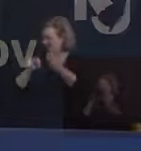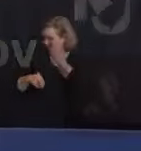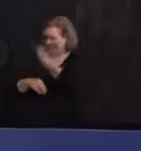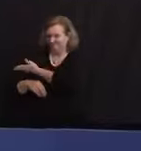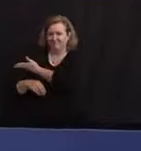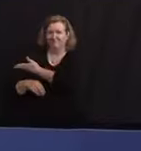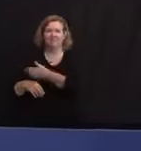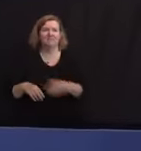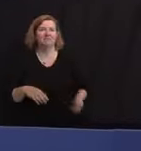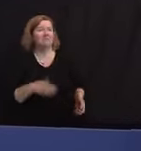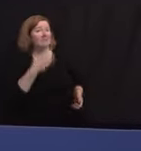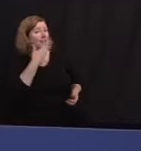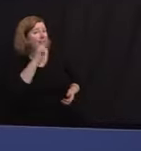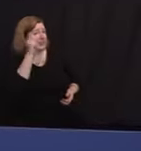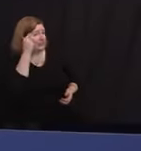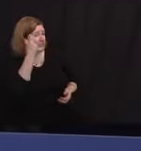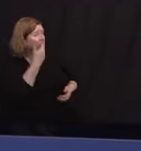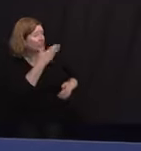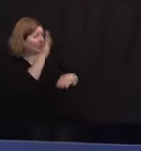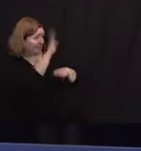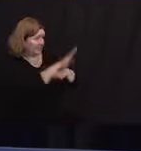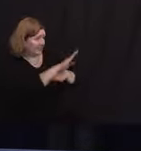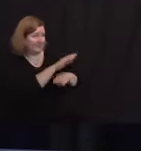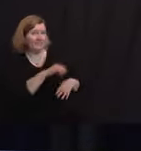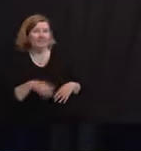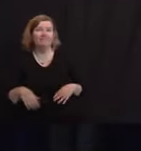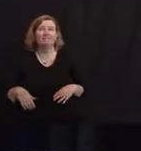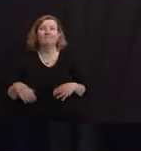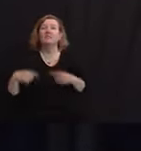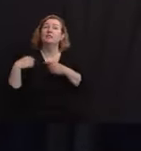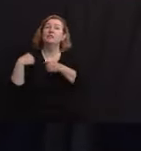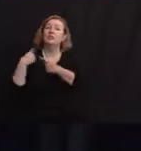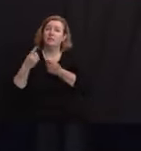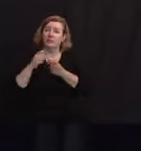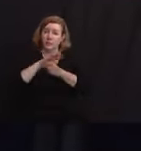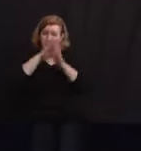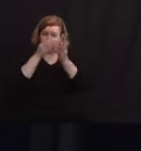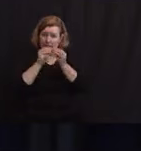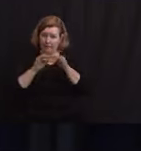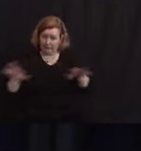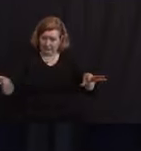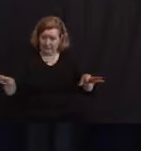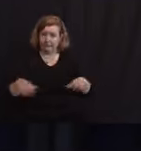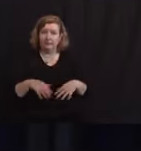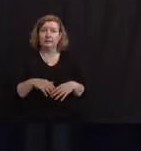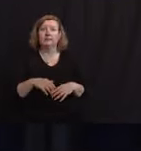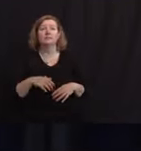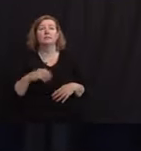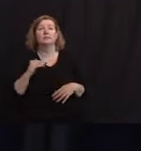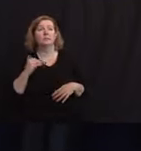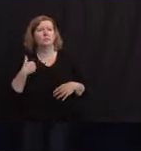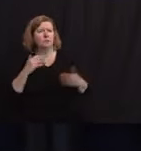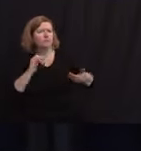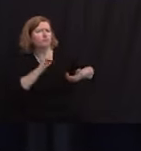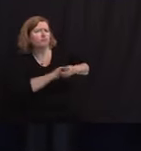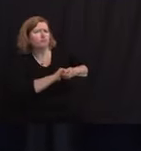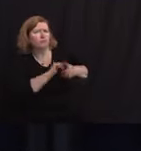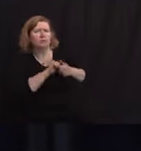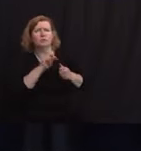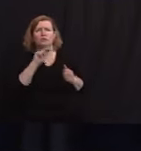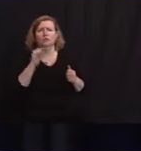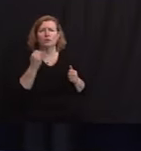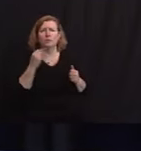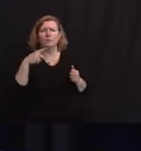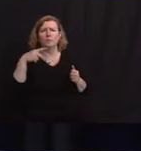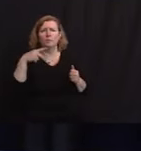you, Governor. Good afternoon. Throughout the pandemic, the department has been partnering with the New Jersey Poison Information Center to answer questions